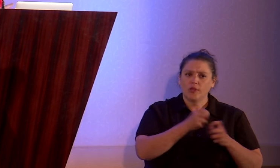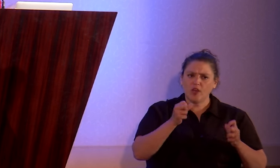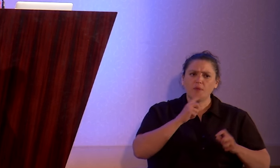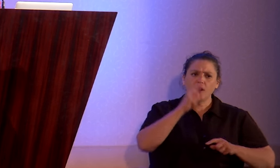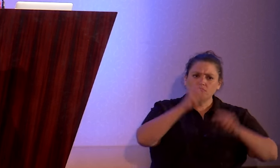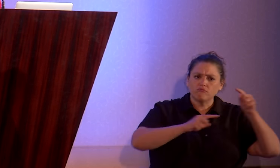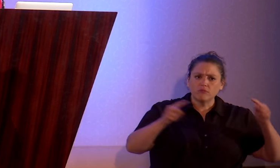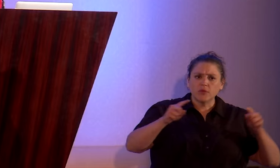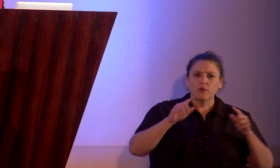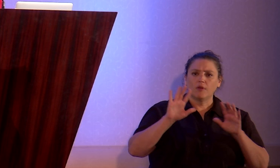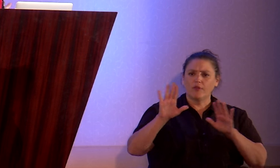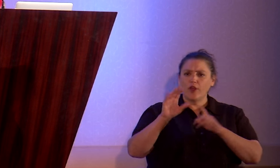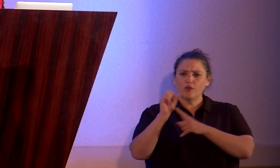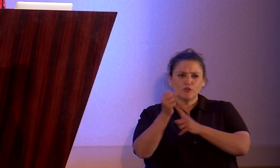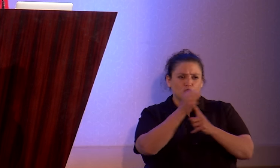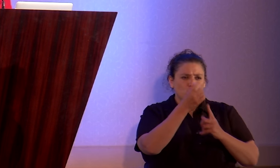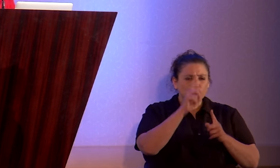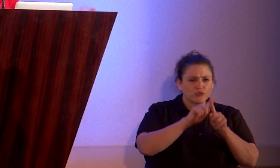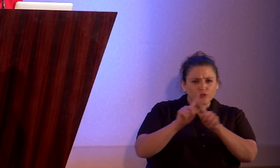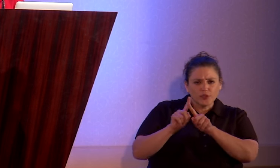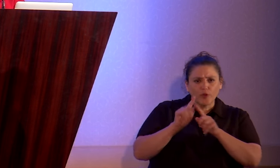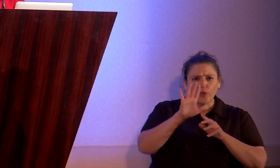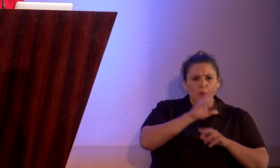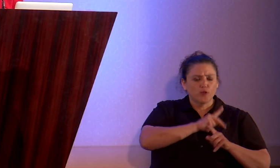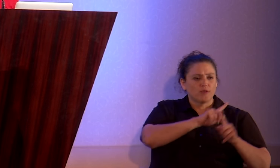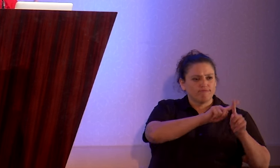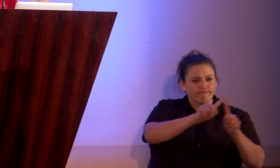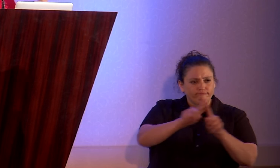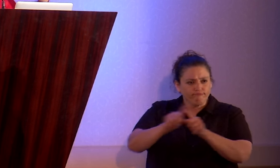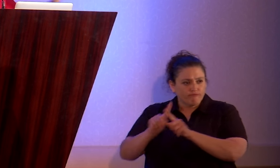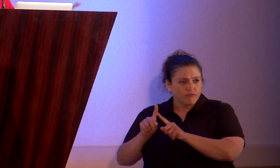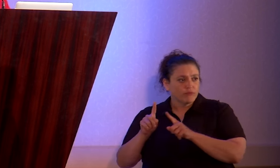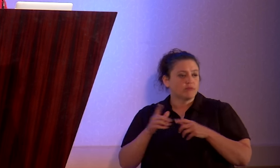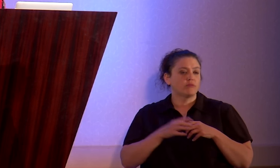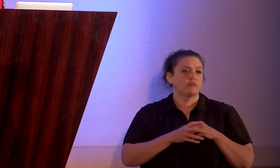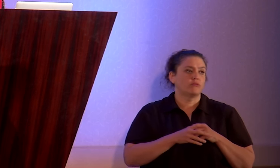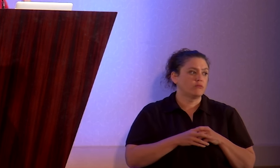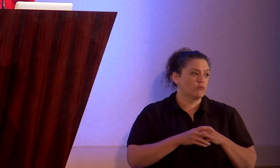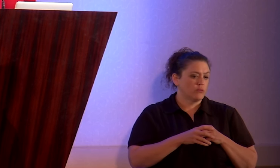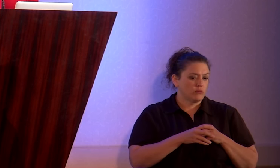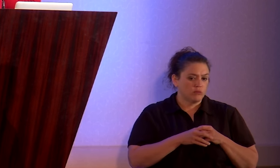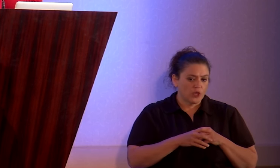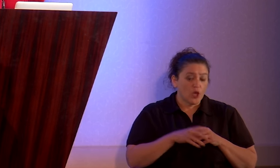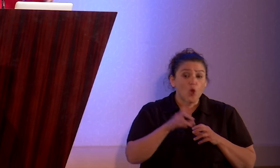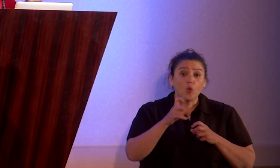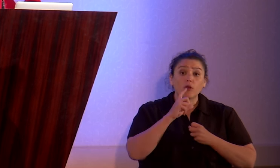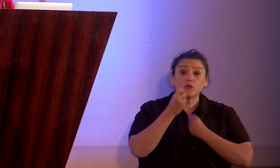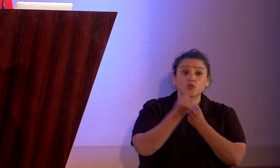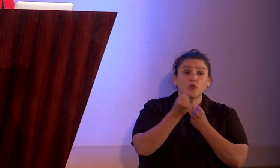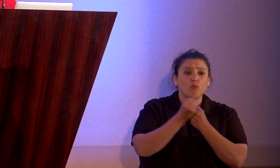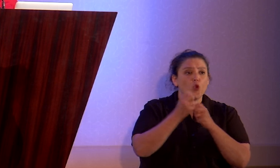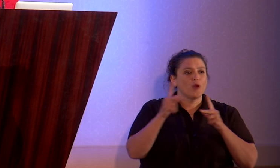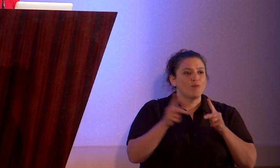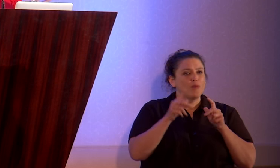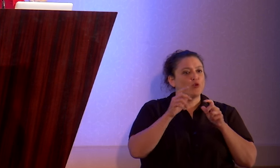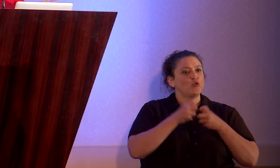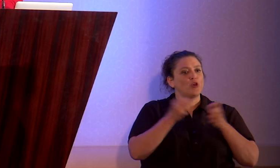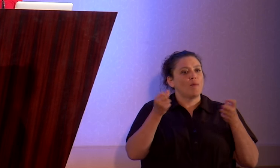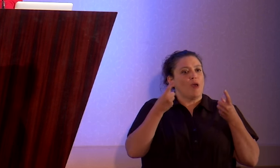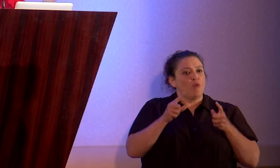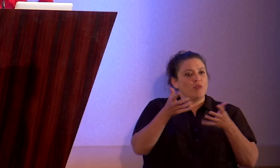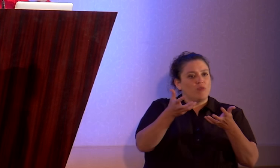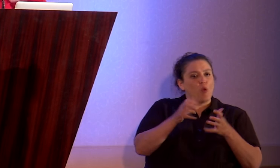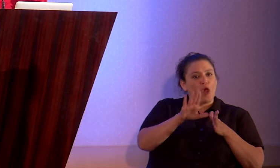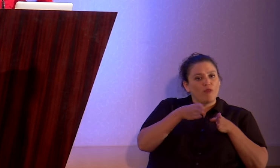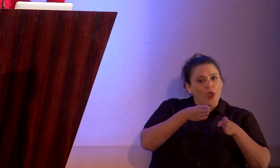People have different circumstances and different personalities. And we have to support people in doing it on their own timetable and in their own